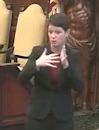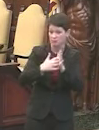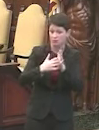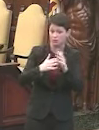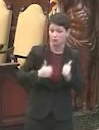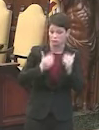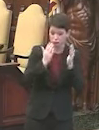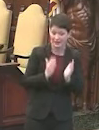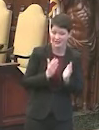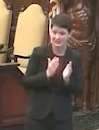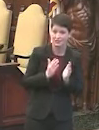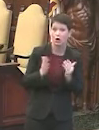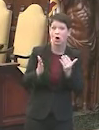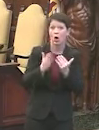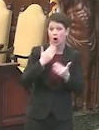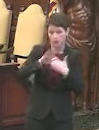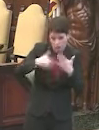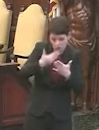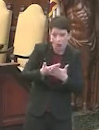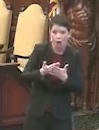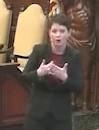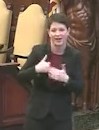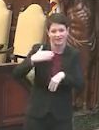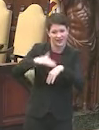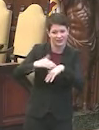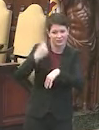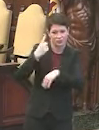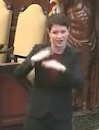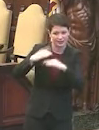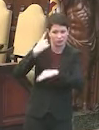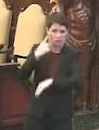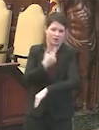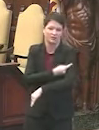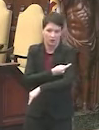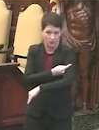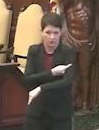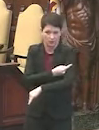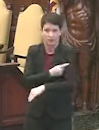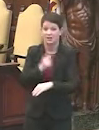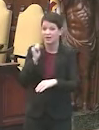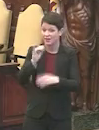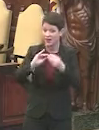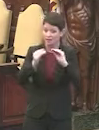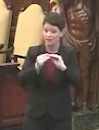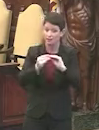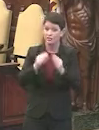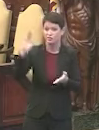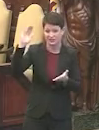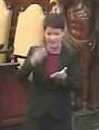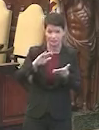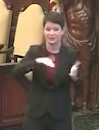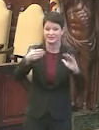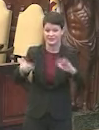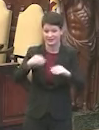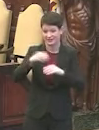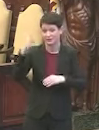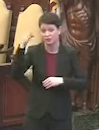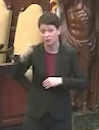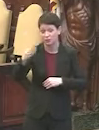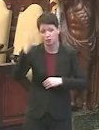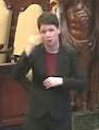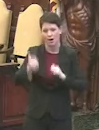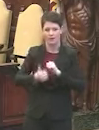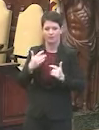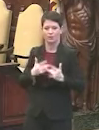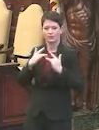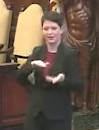residents now at least, almost entirely had at least one visit. And so we do think that should reduce deaths in the future because that's where they're most likely to have occurred